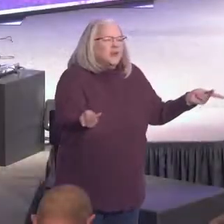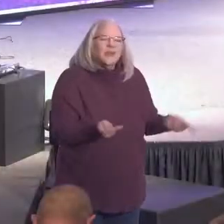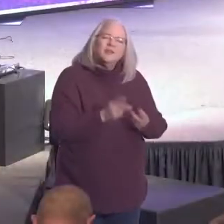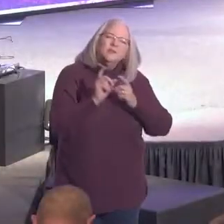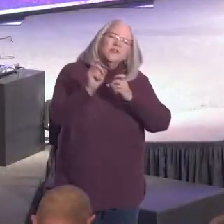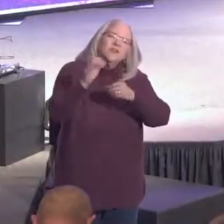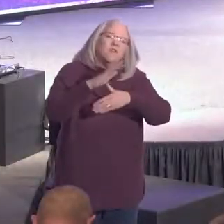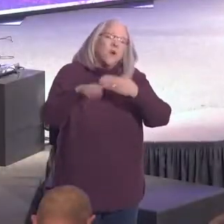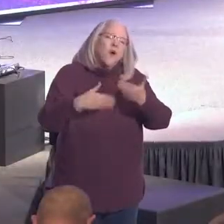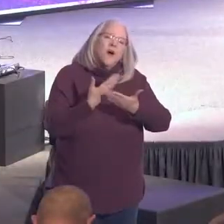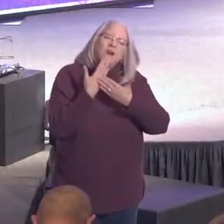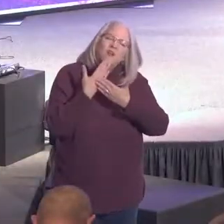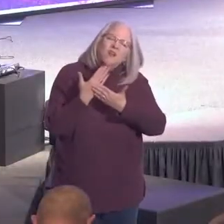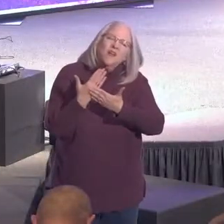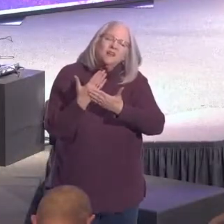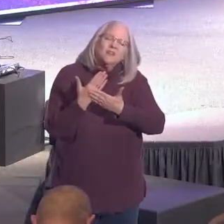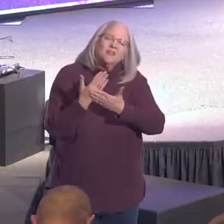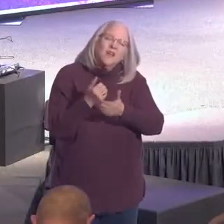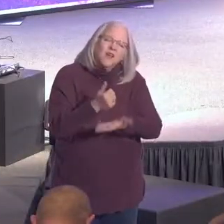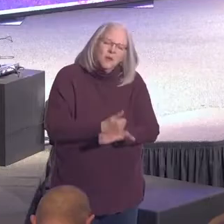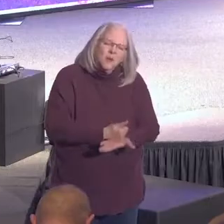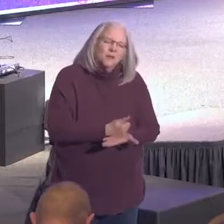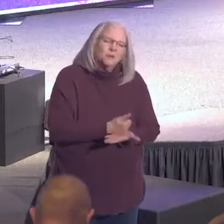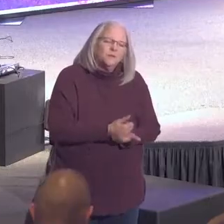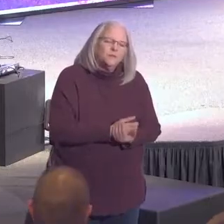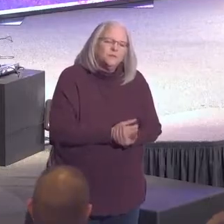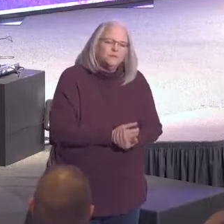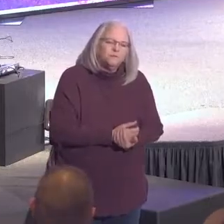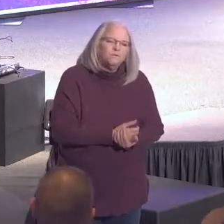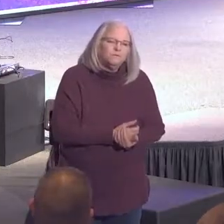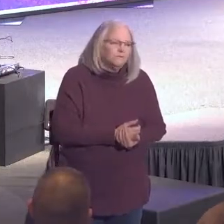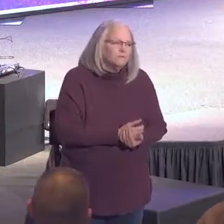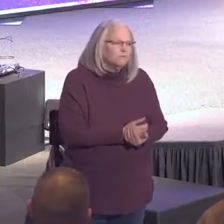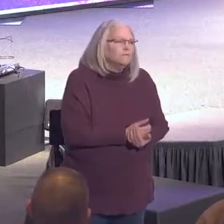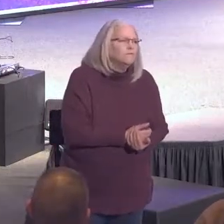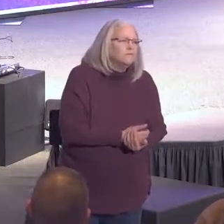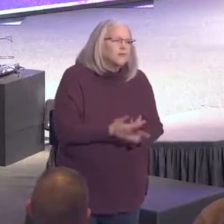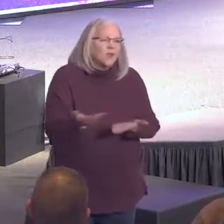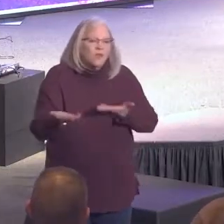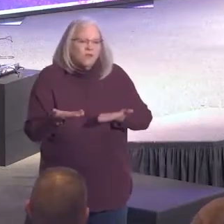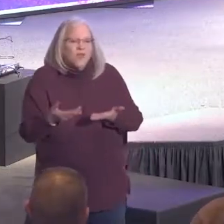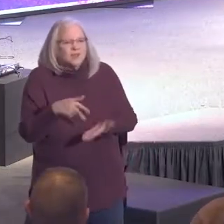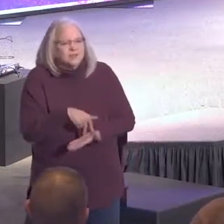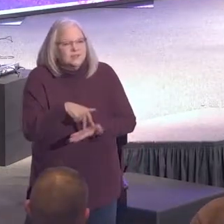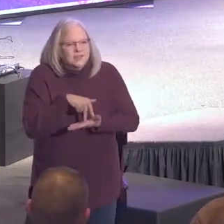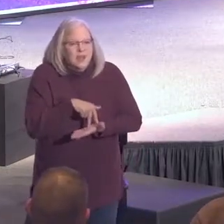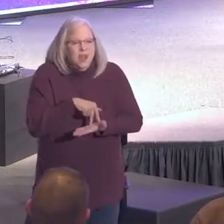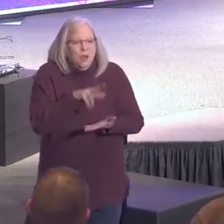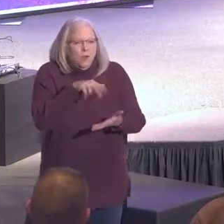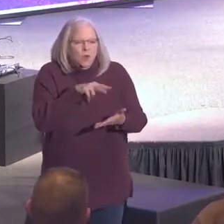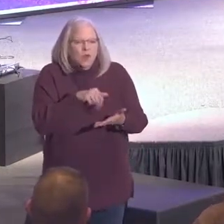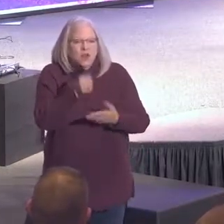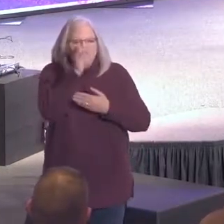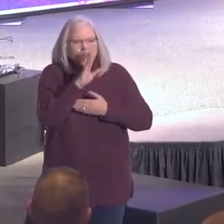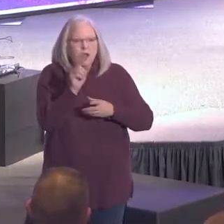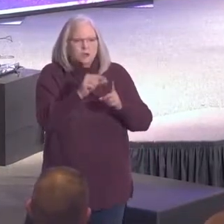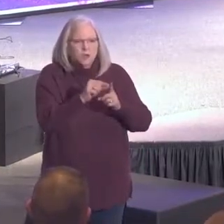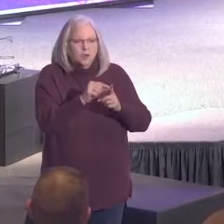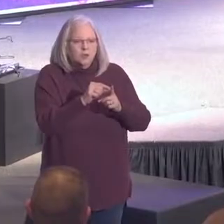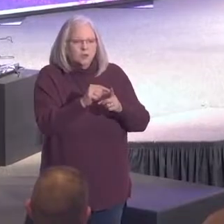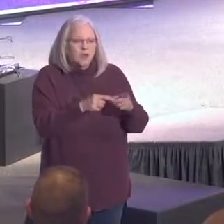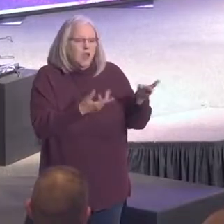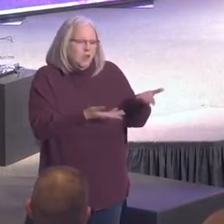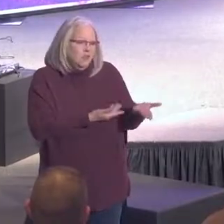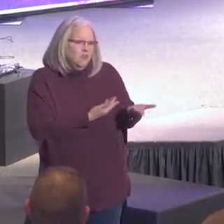we give you all thanks. Amen. And amen. I'm gonna invite you to just remain standing for a minute for the reading of God's word. And this is